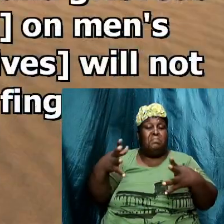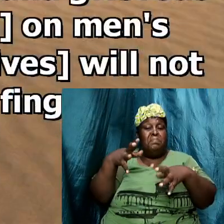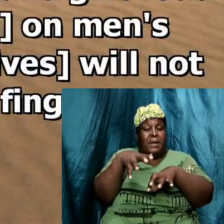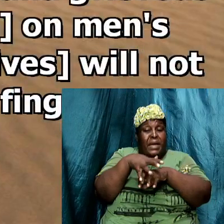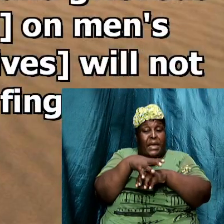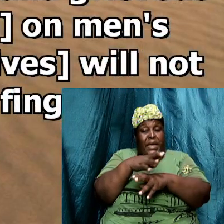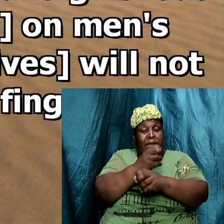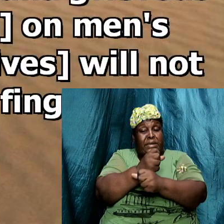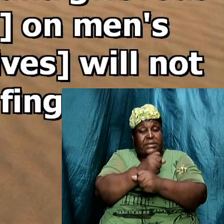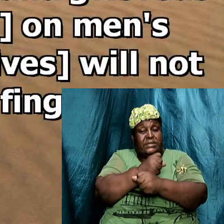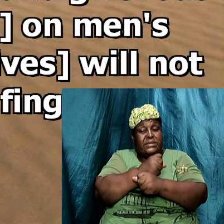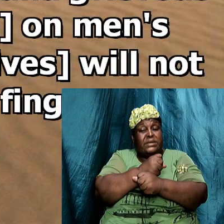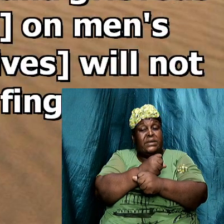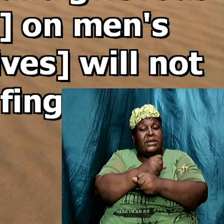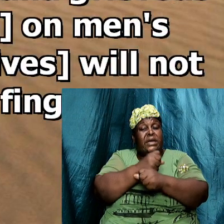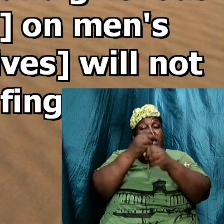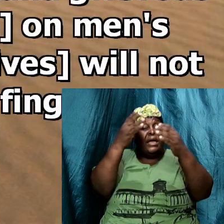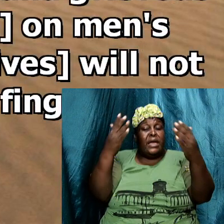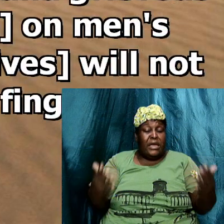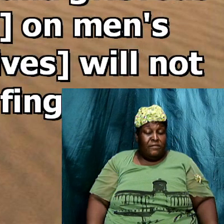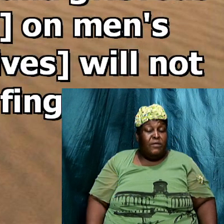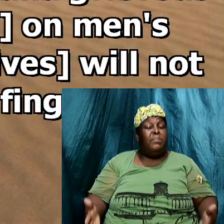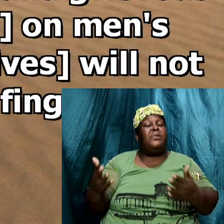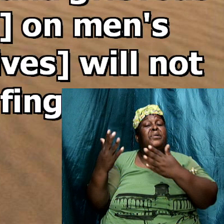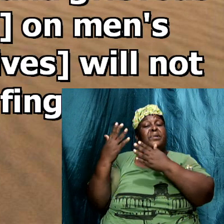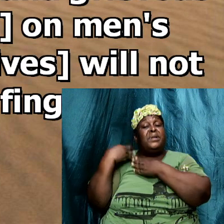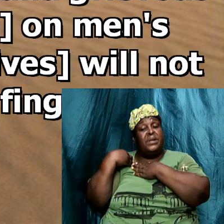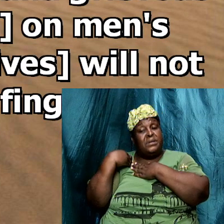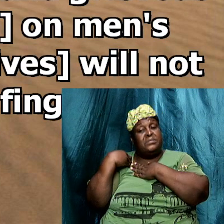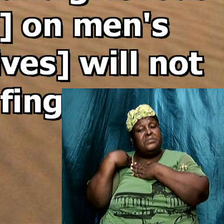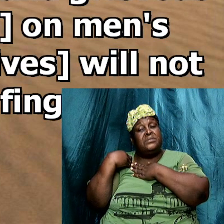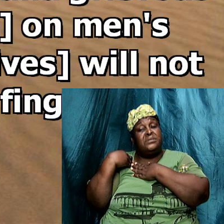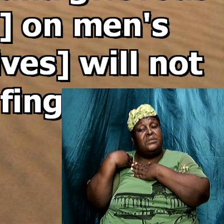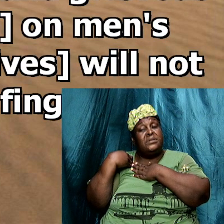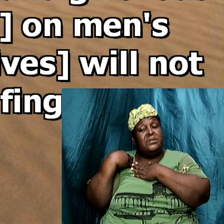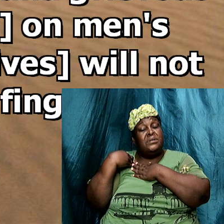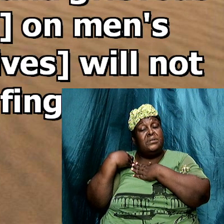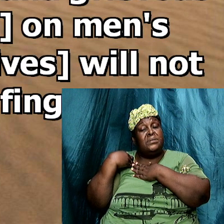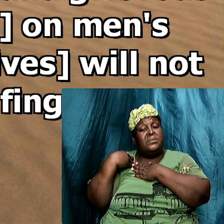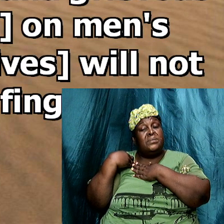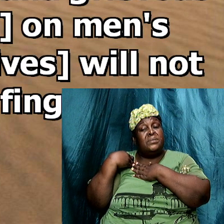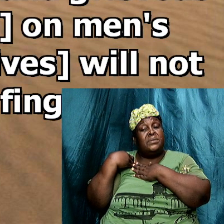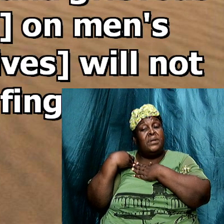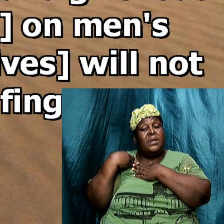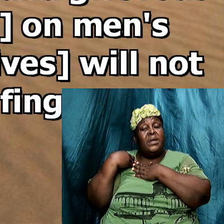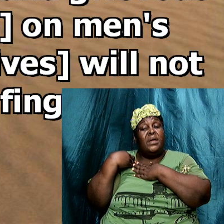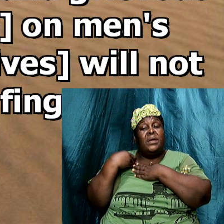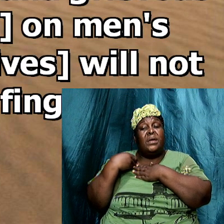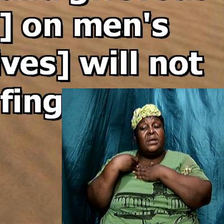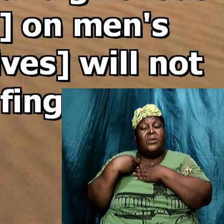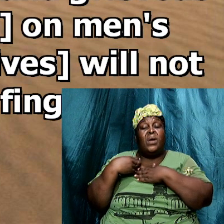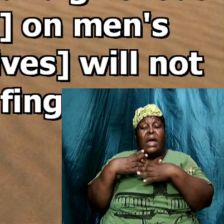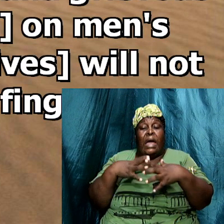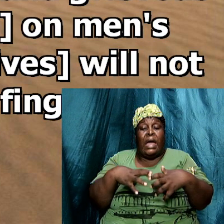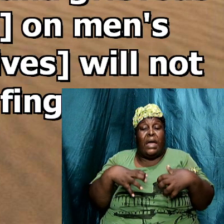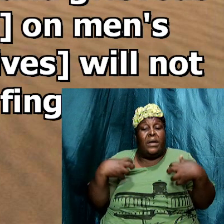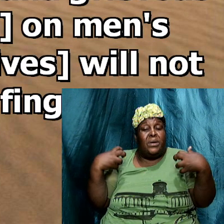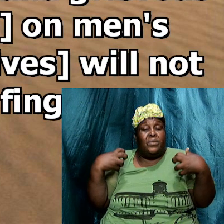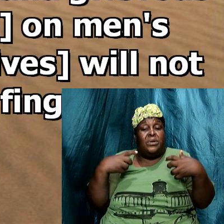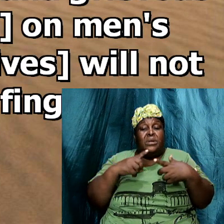burdens Now So they tell you to To do it But they are not doing it And they bind heavy burdens And grievous